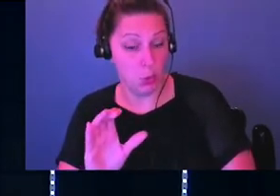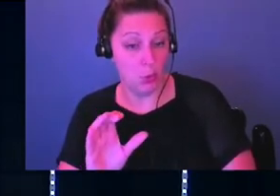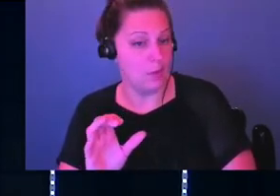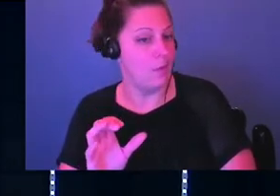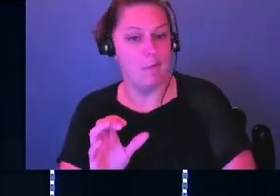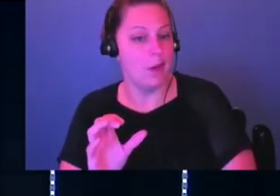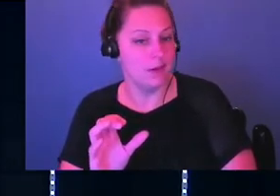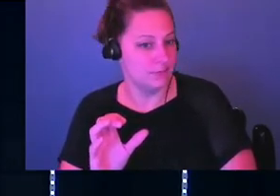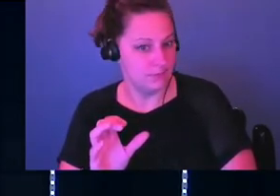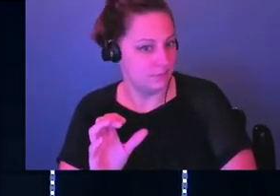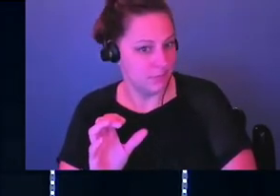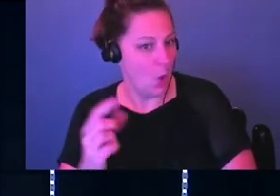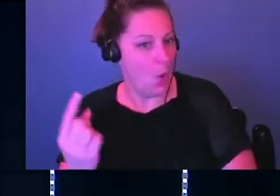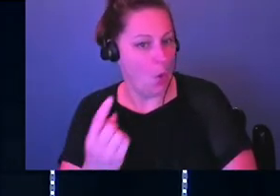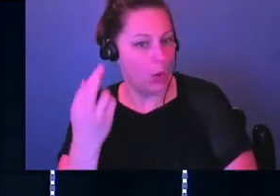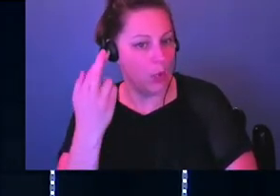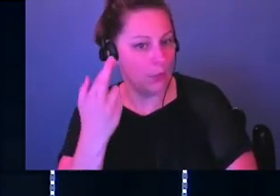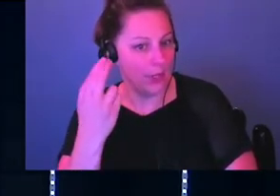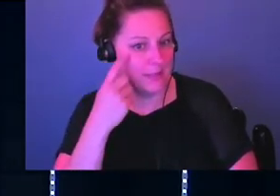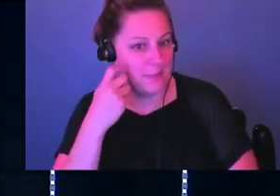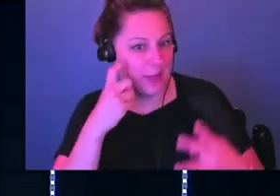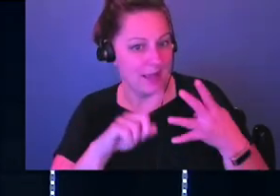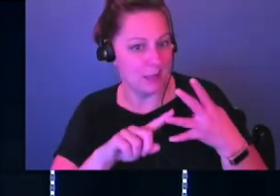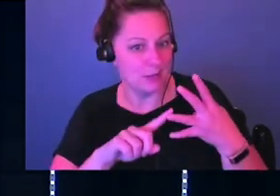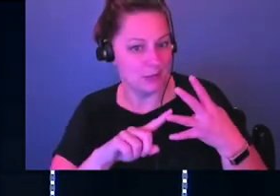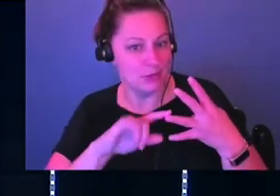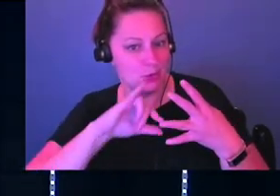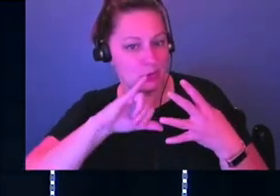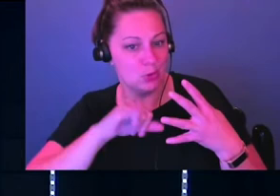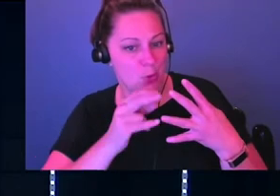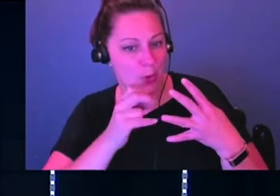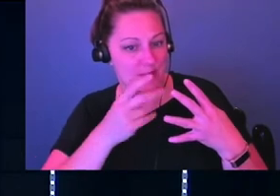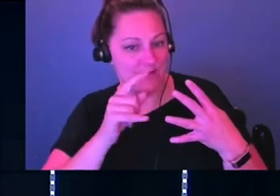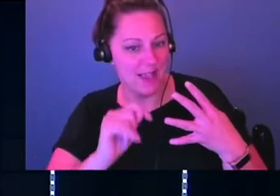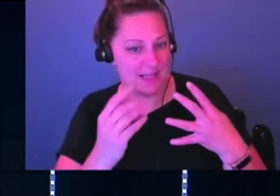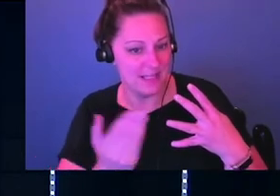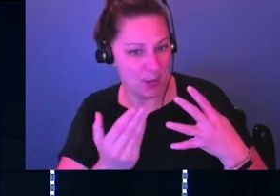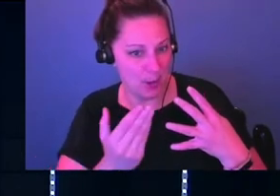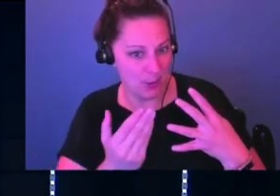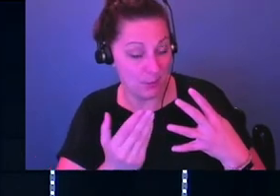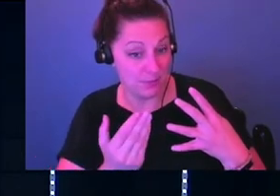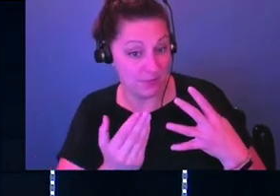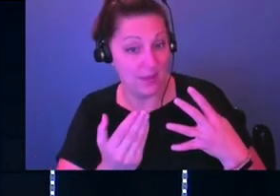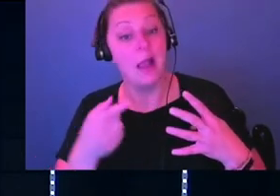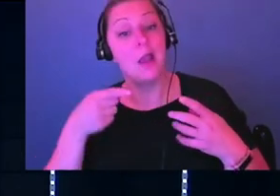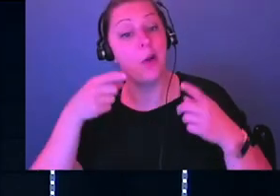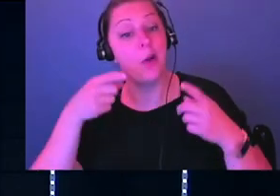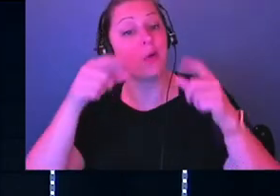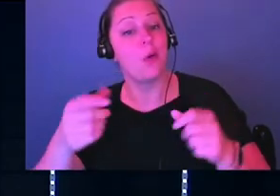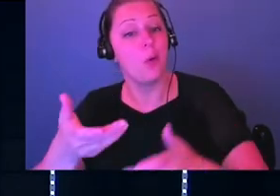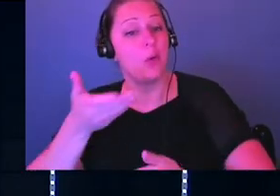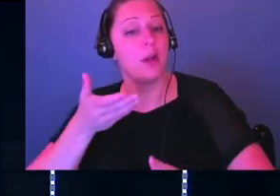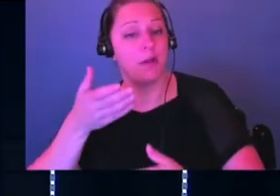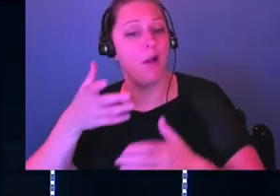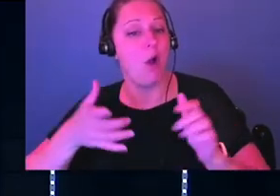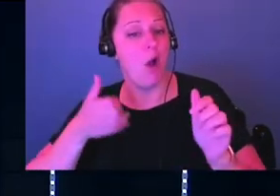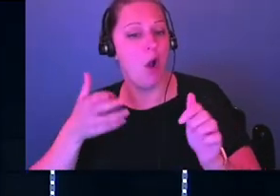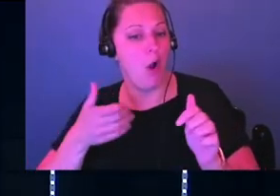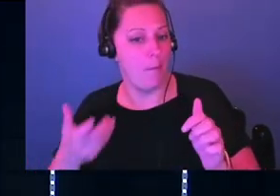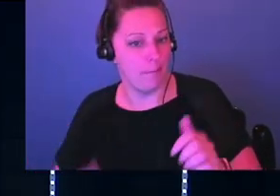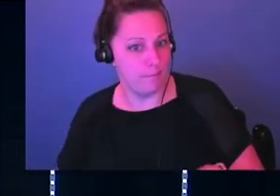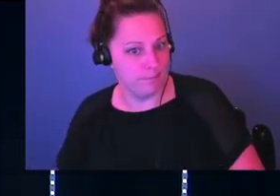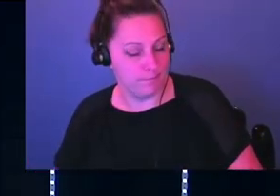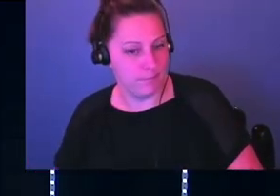to do it is because Jehoshaphat's here. If he wasn't here, you'd be out of luck, okay? Now go get me a harpist. It's like, what?